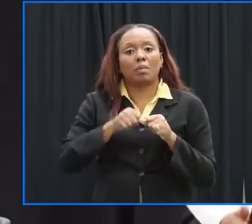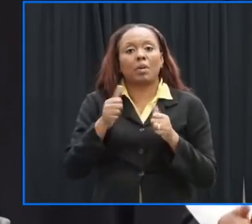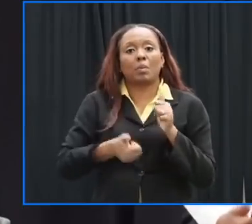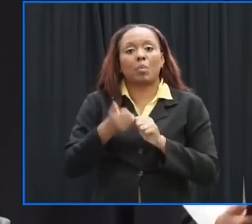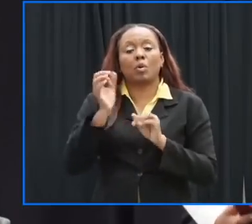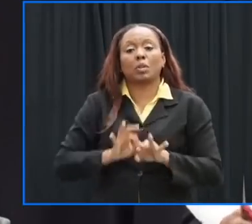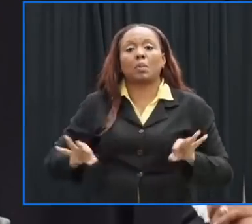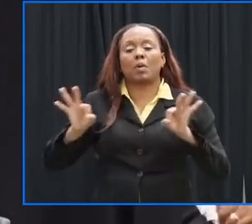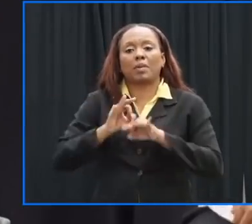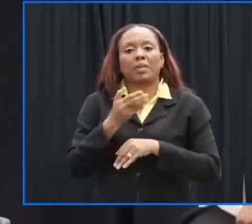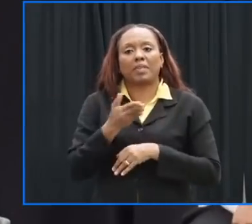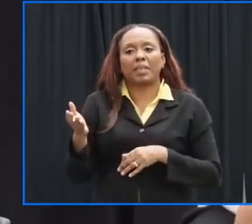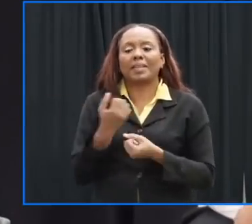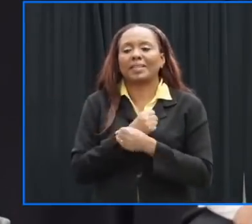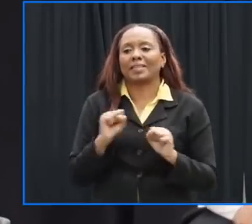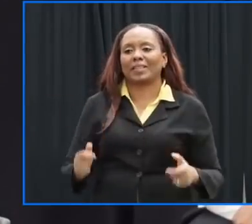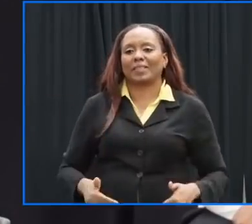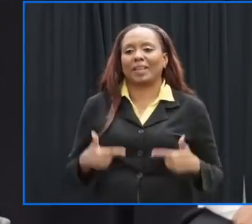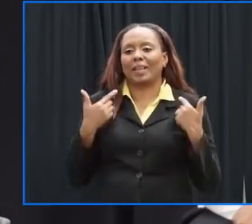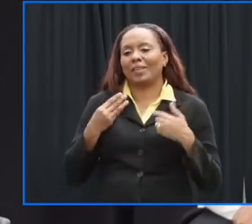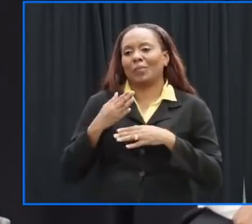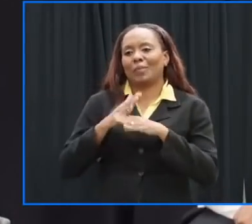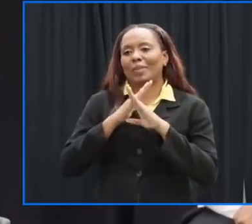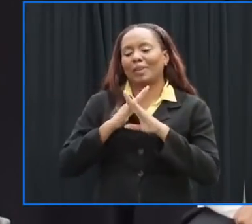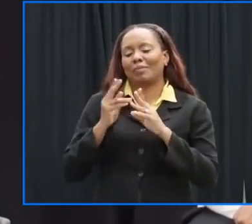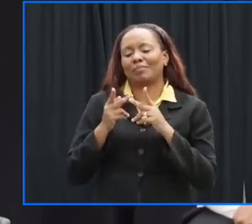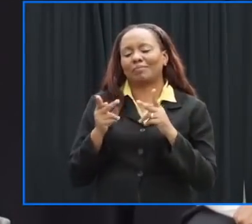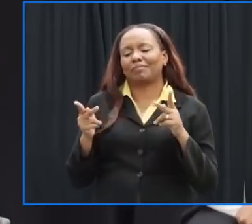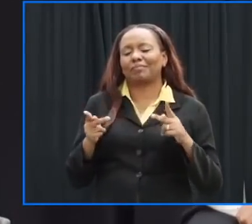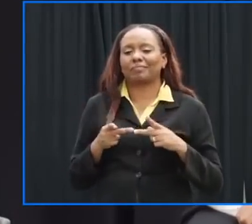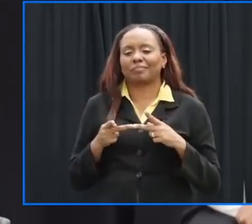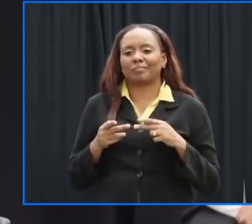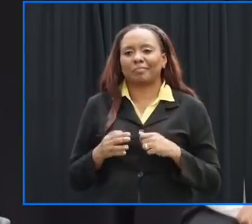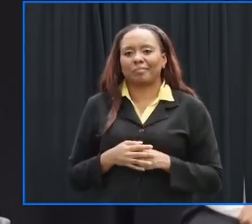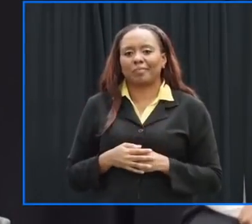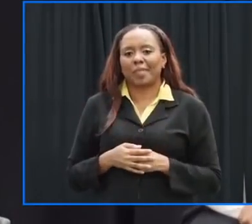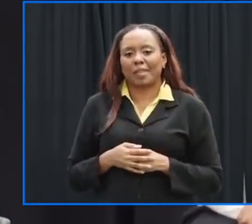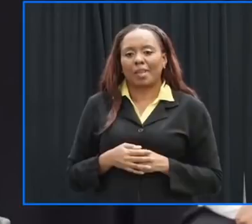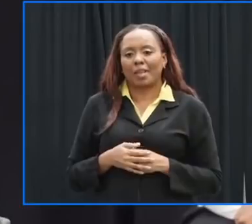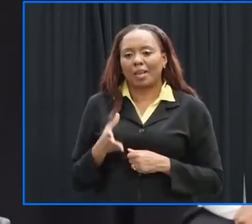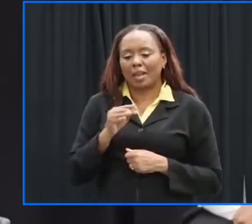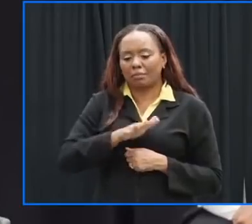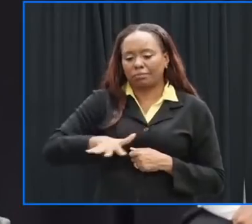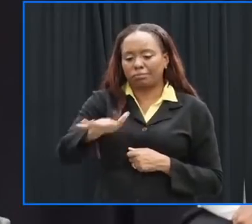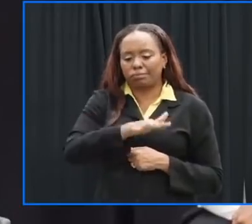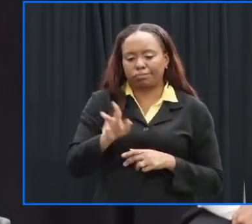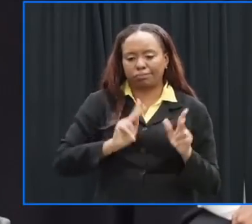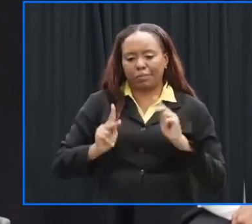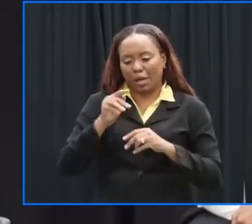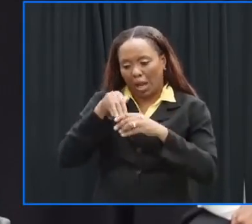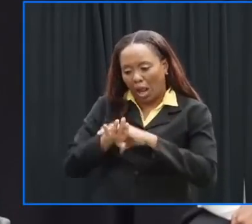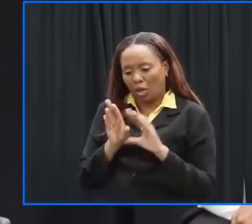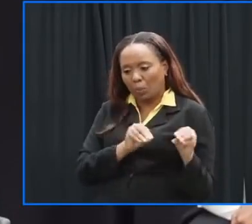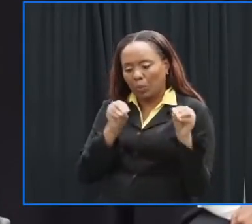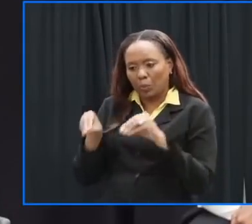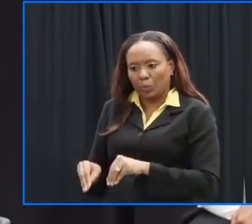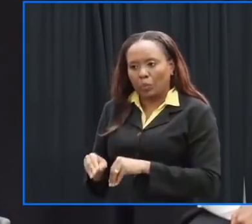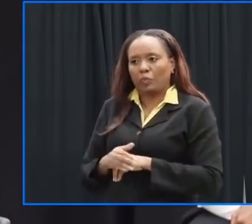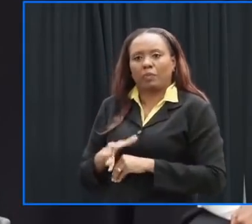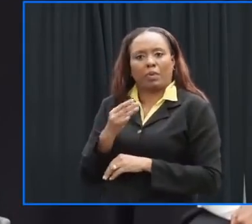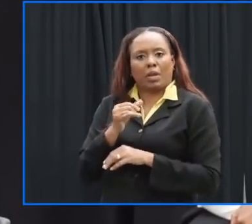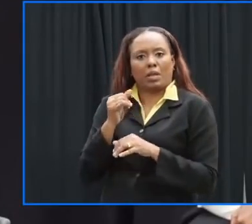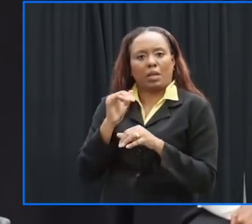lives and then the protection of property and and the public spaces that are necessary for people to move in and the